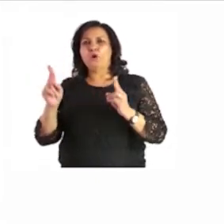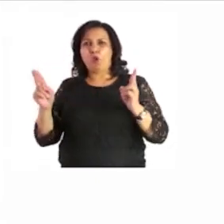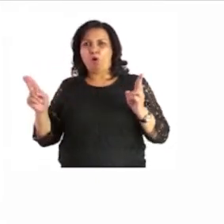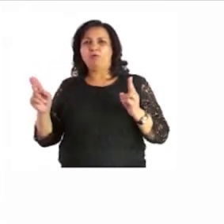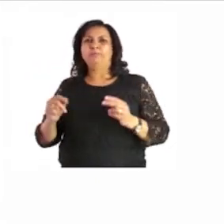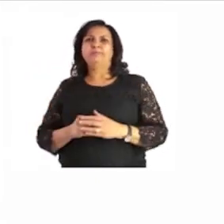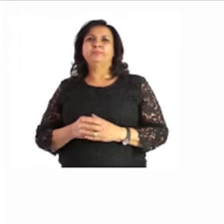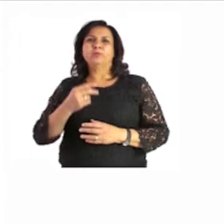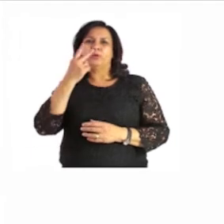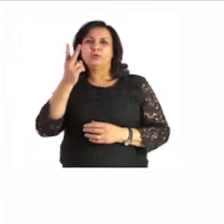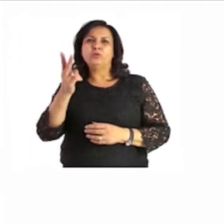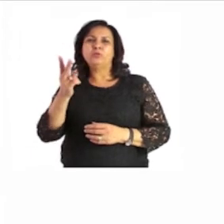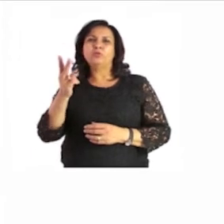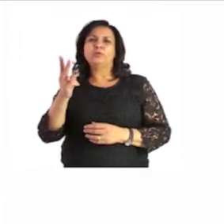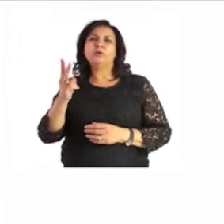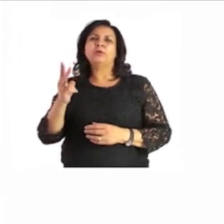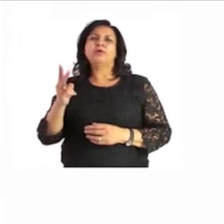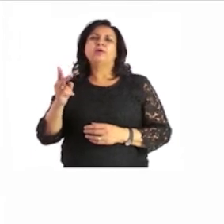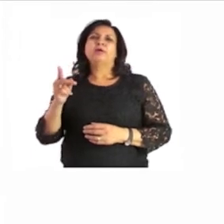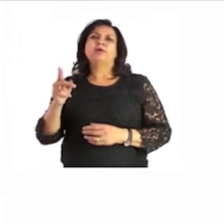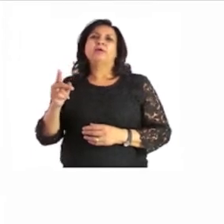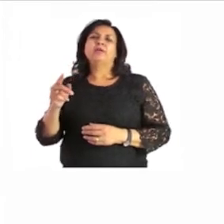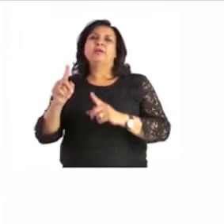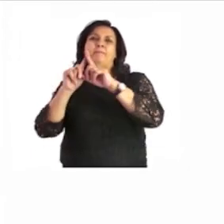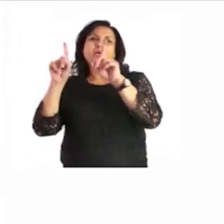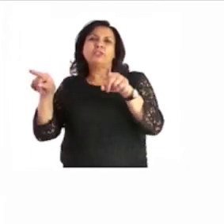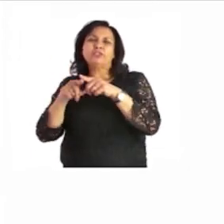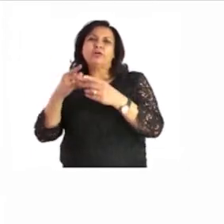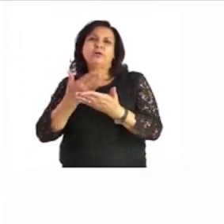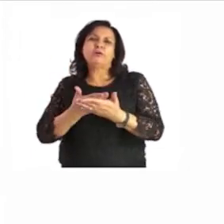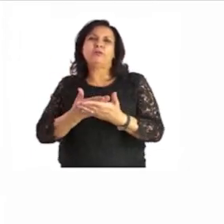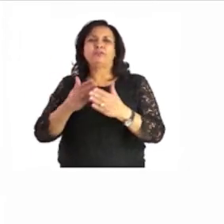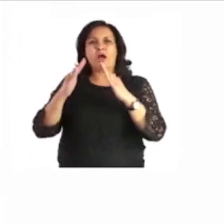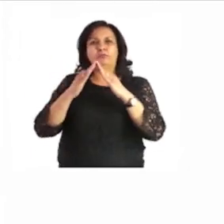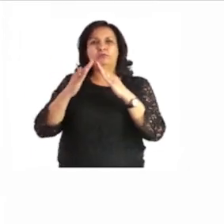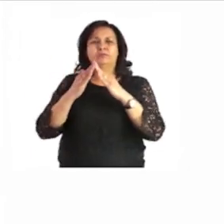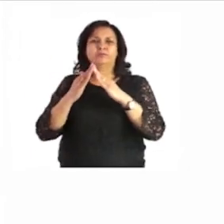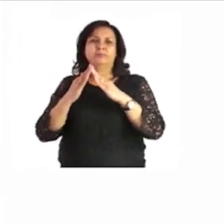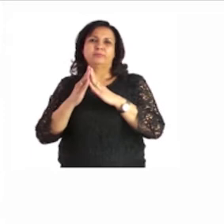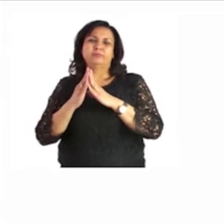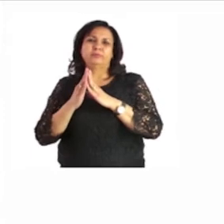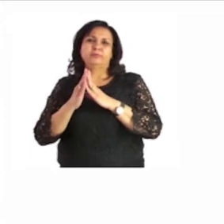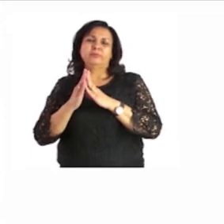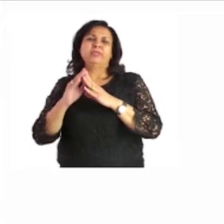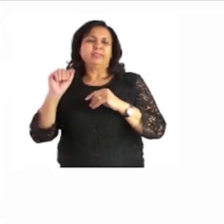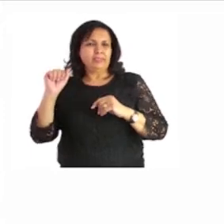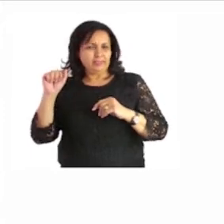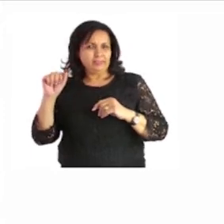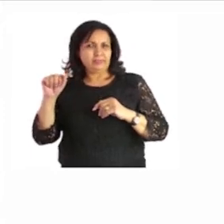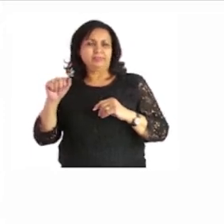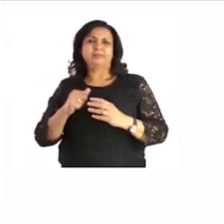little picture of the house there yes you are right